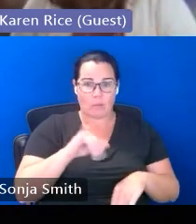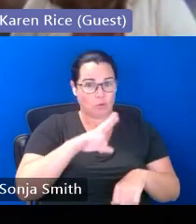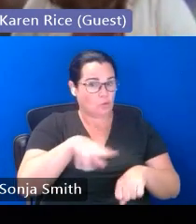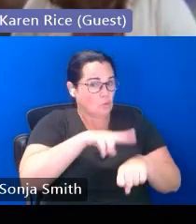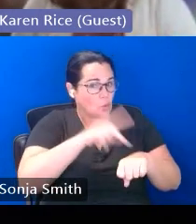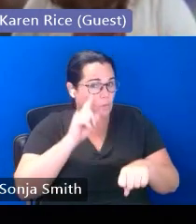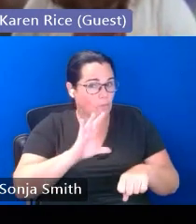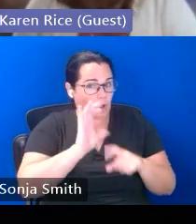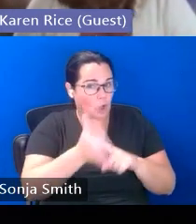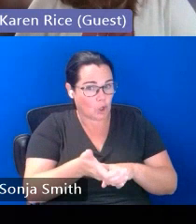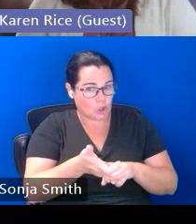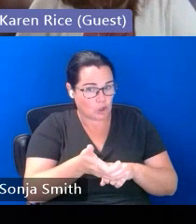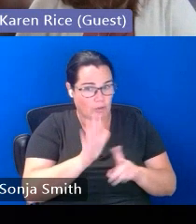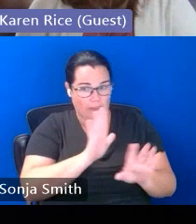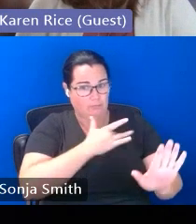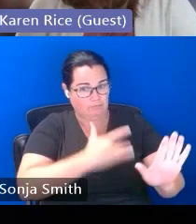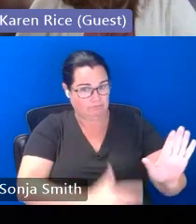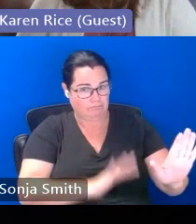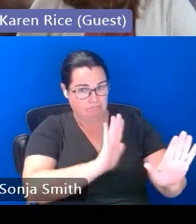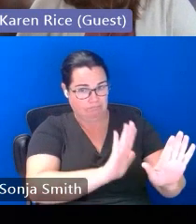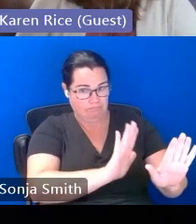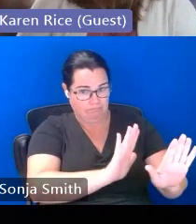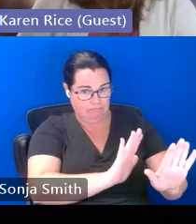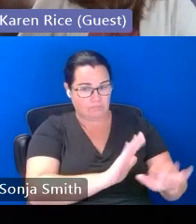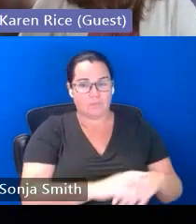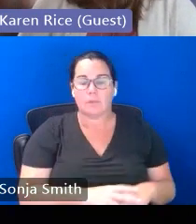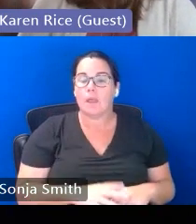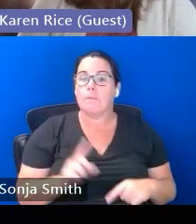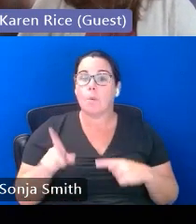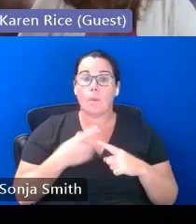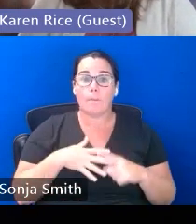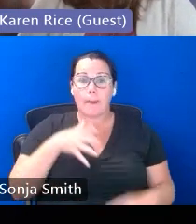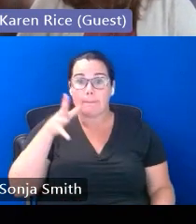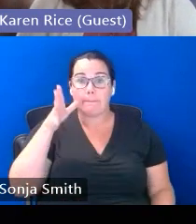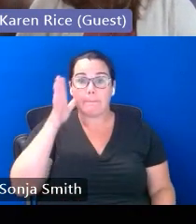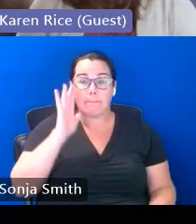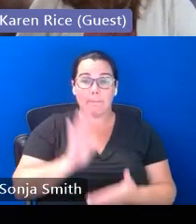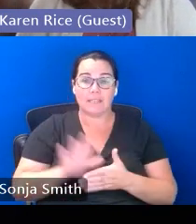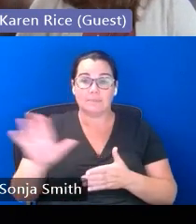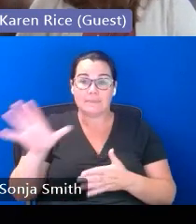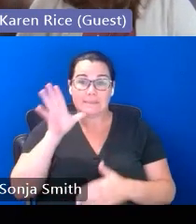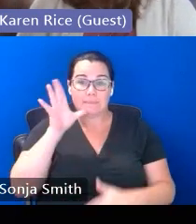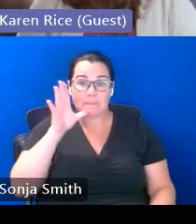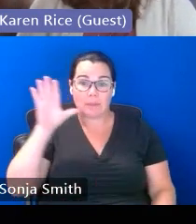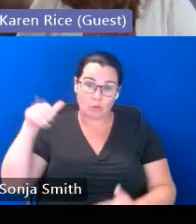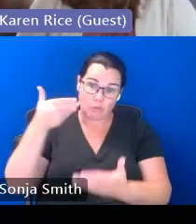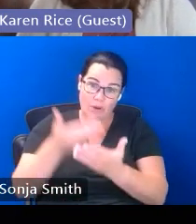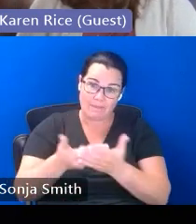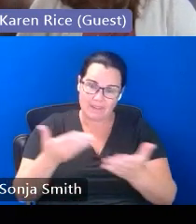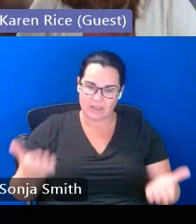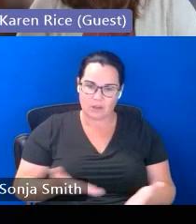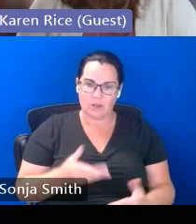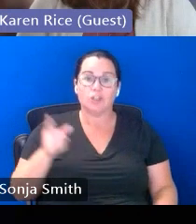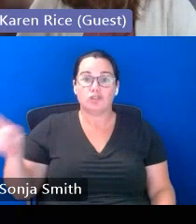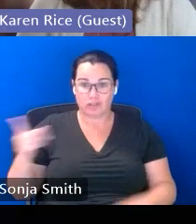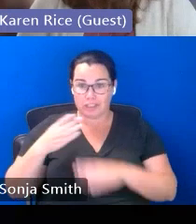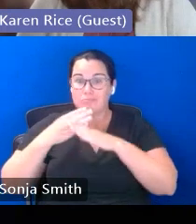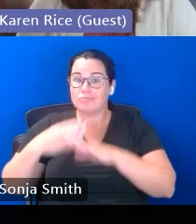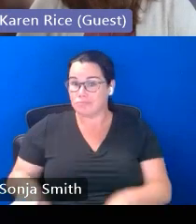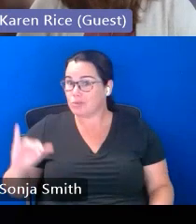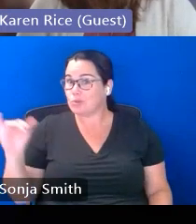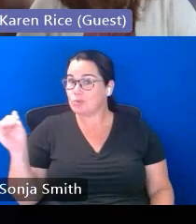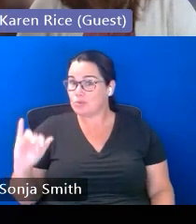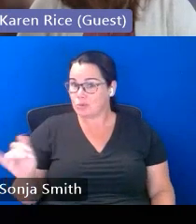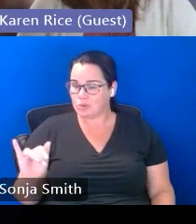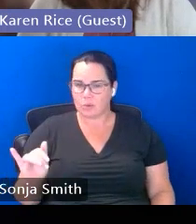did um but when my husband's mother came to the us she was also in a shared housing situation and it